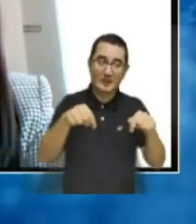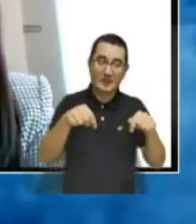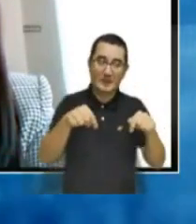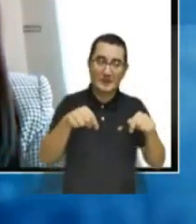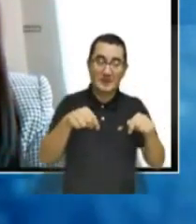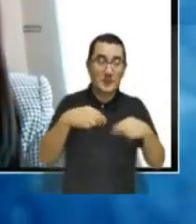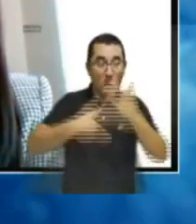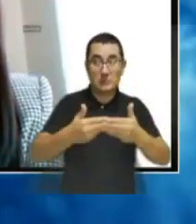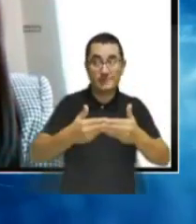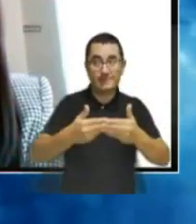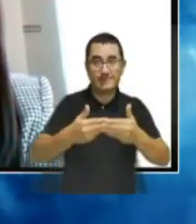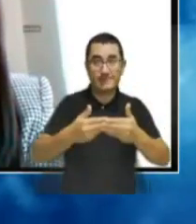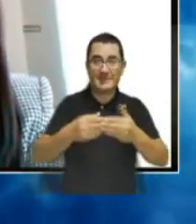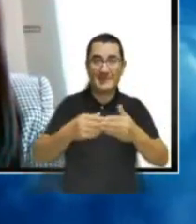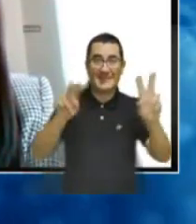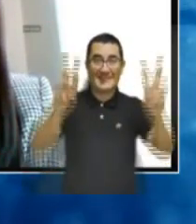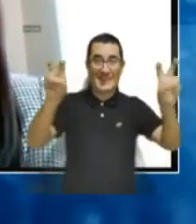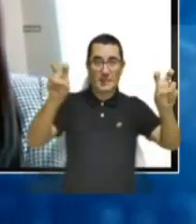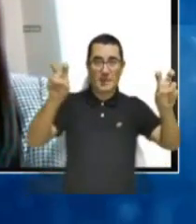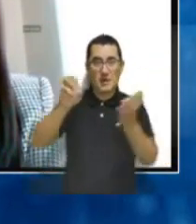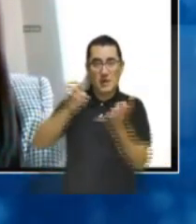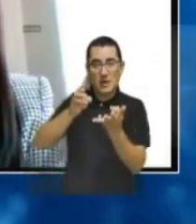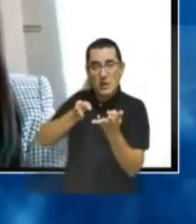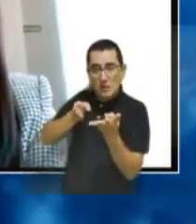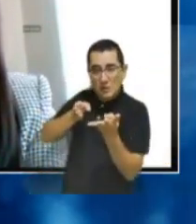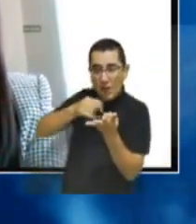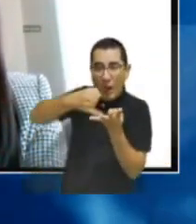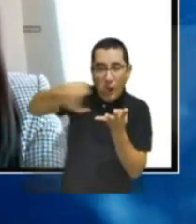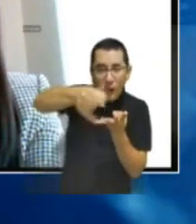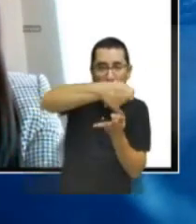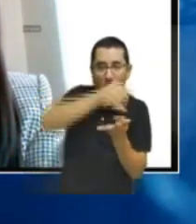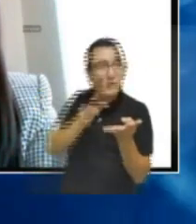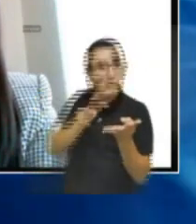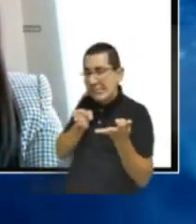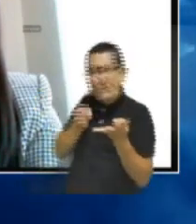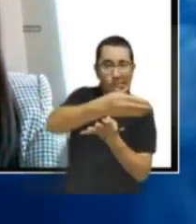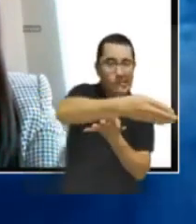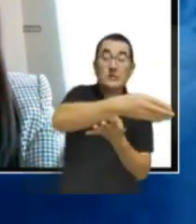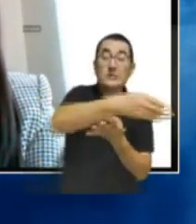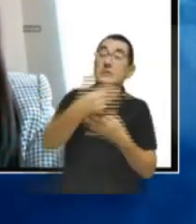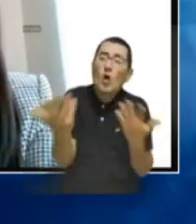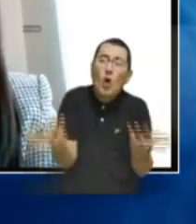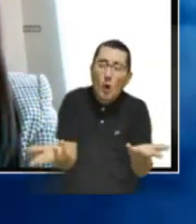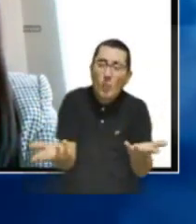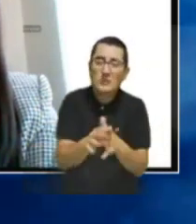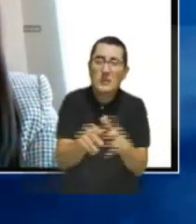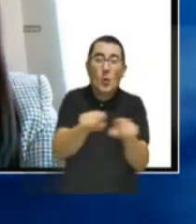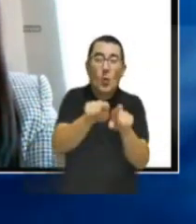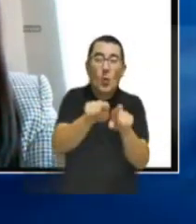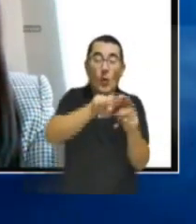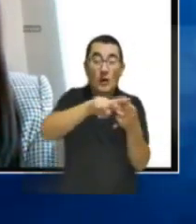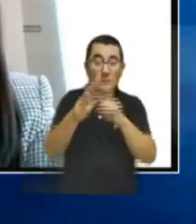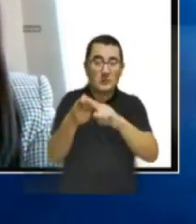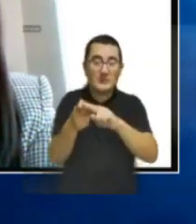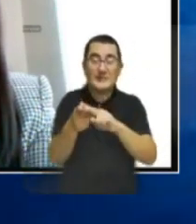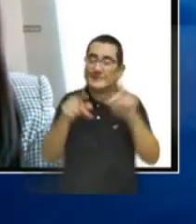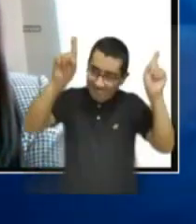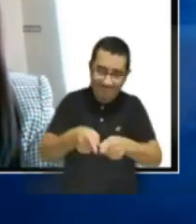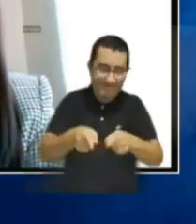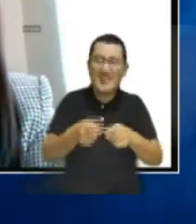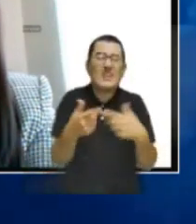This is across the board. Why should we have this in there? Concretos, And then we have to be very concrete.